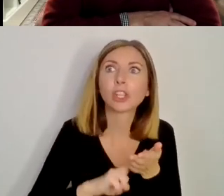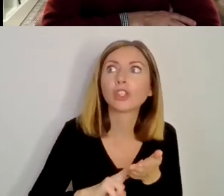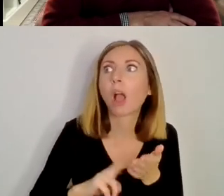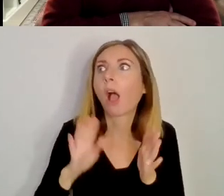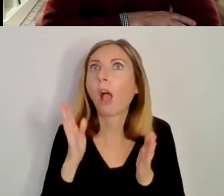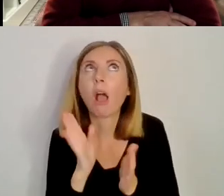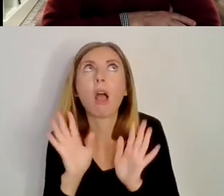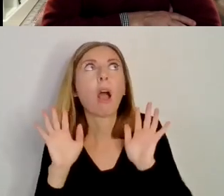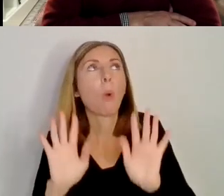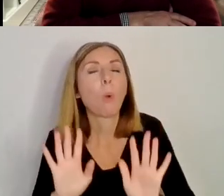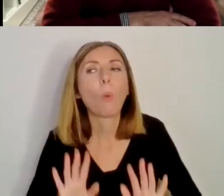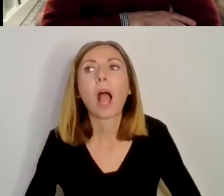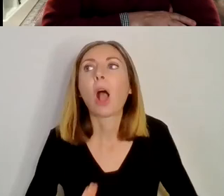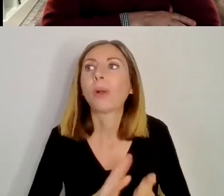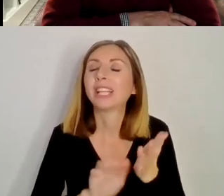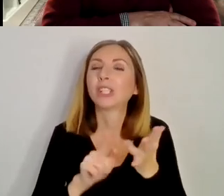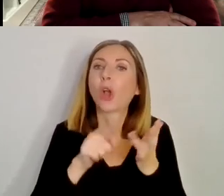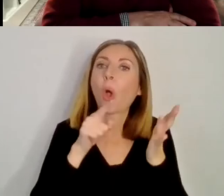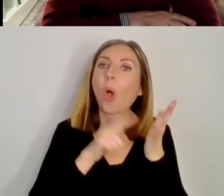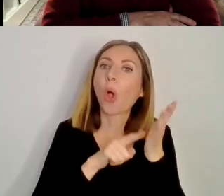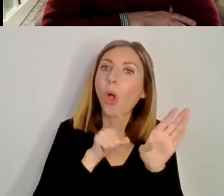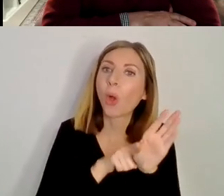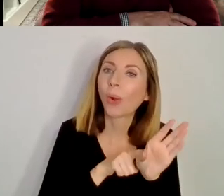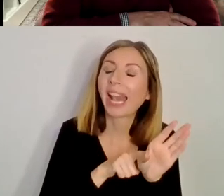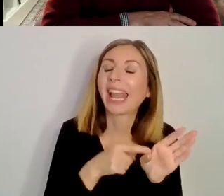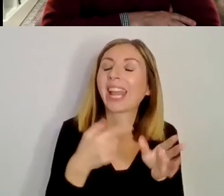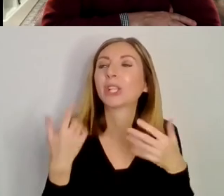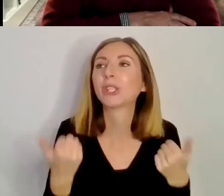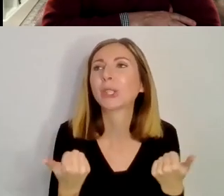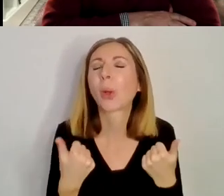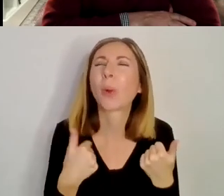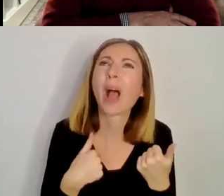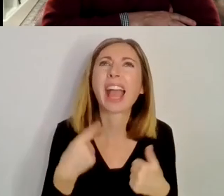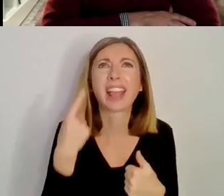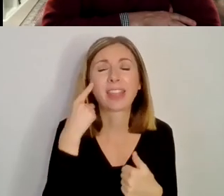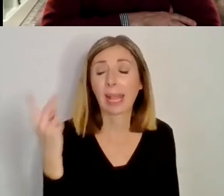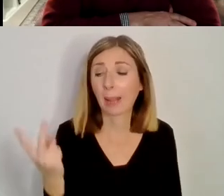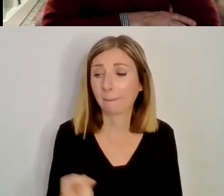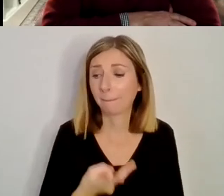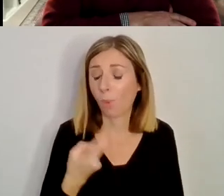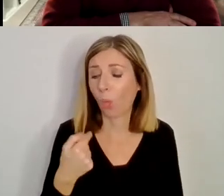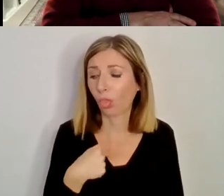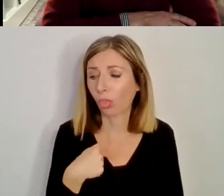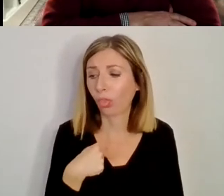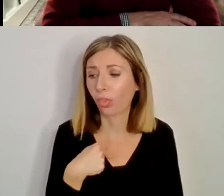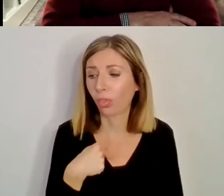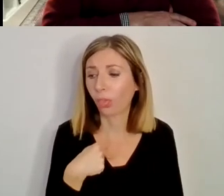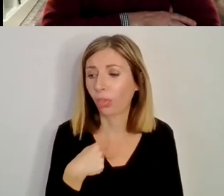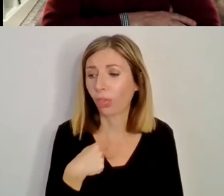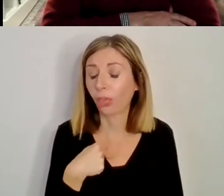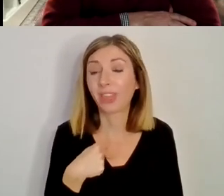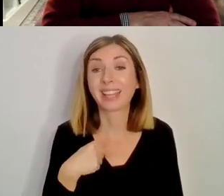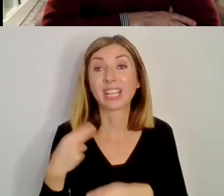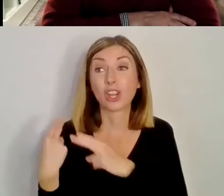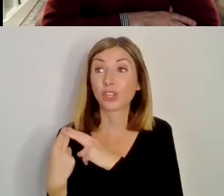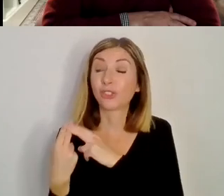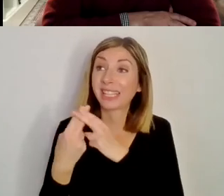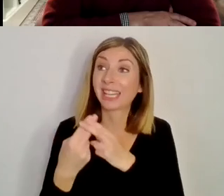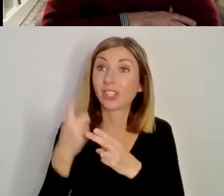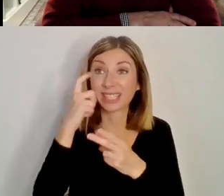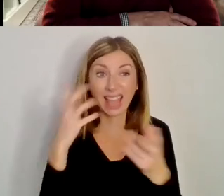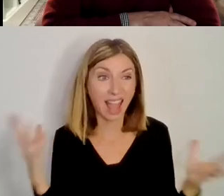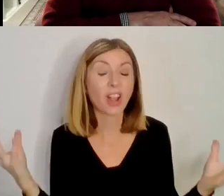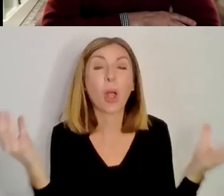the early Gallic Christians, I think that both, um, traditions can come